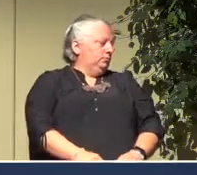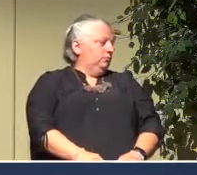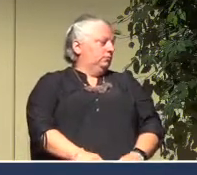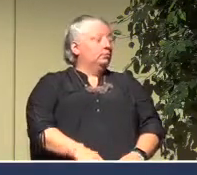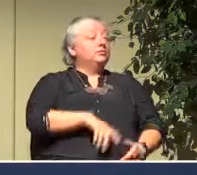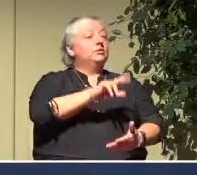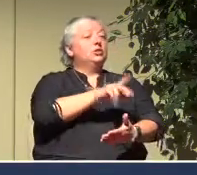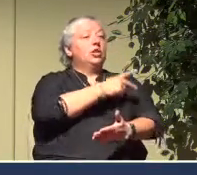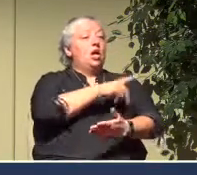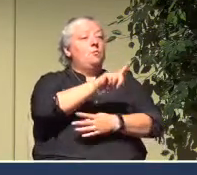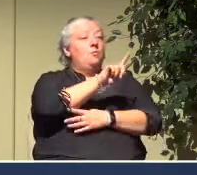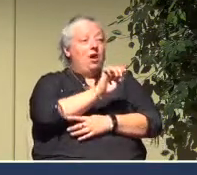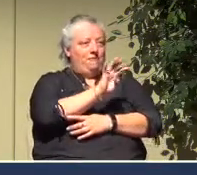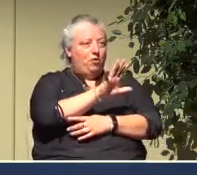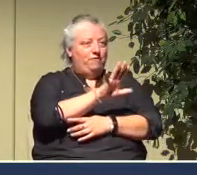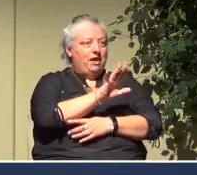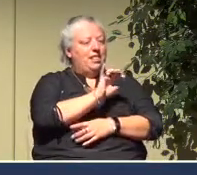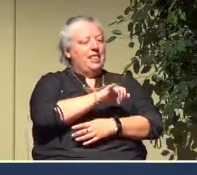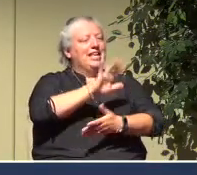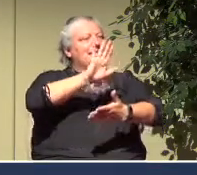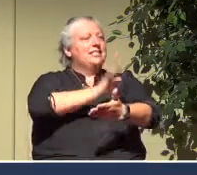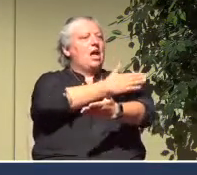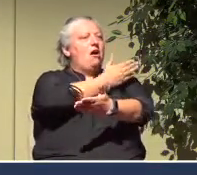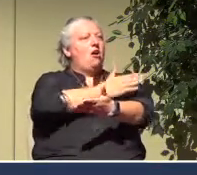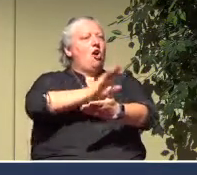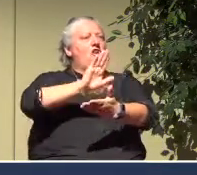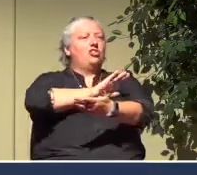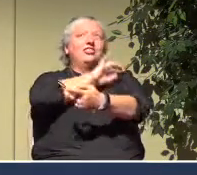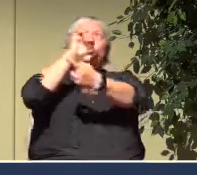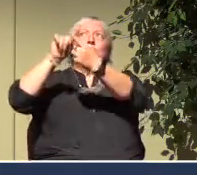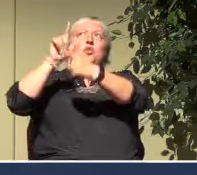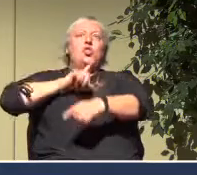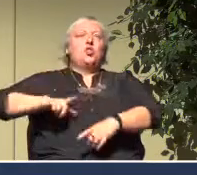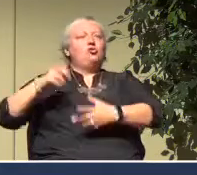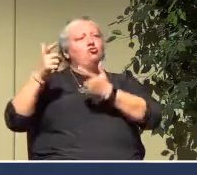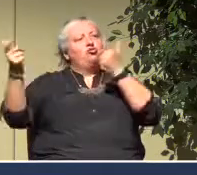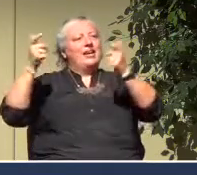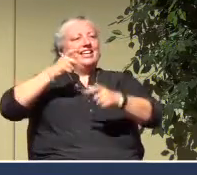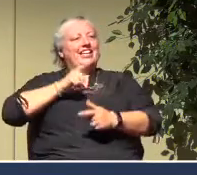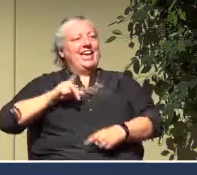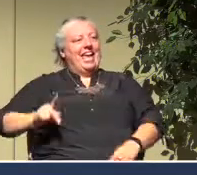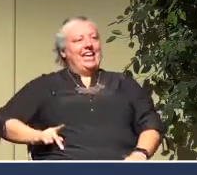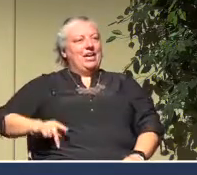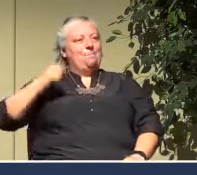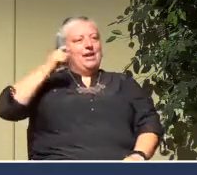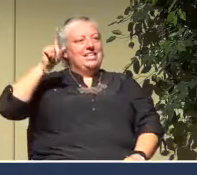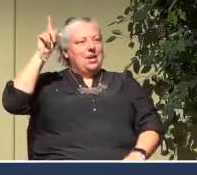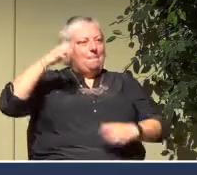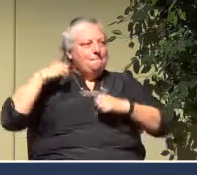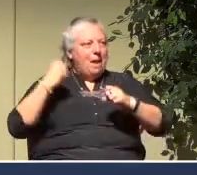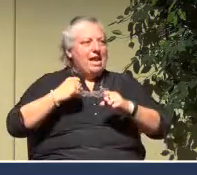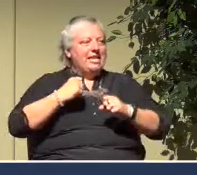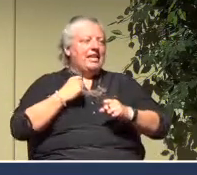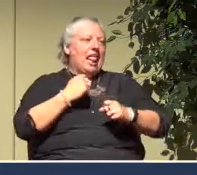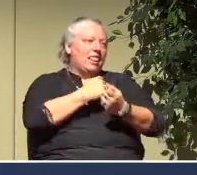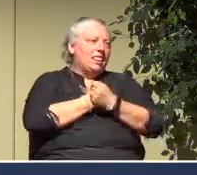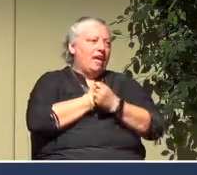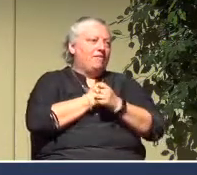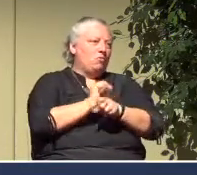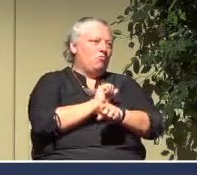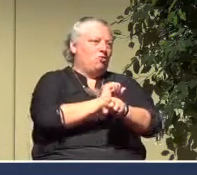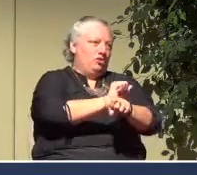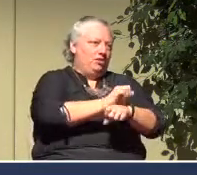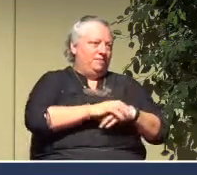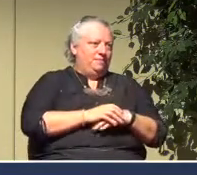Psalm 145 is a hymn to the Lord, the great King, for his mighty acts and benevolent virtues, which are the